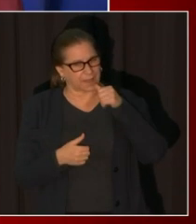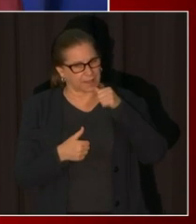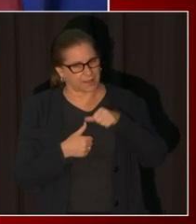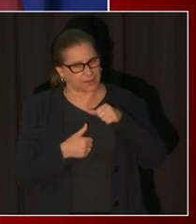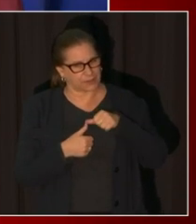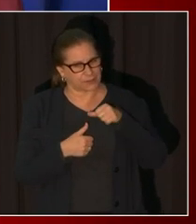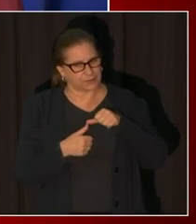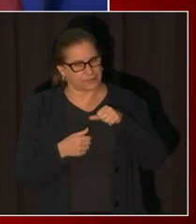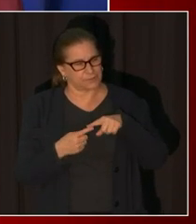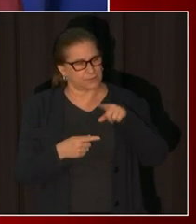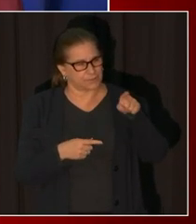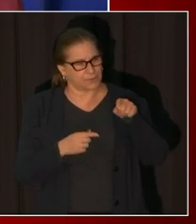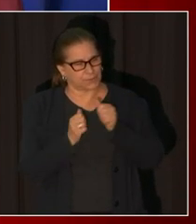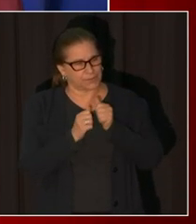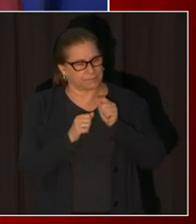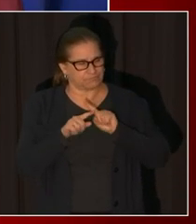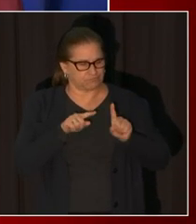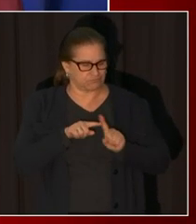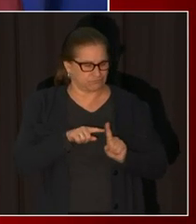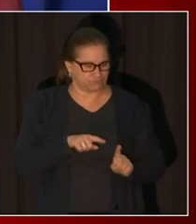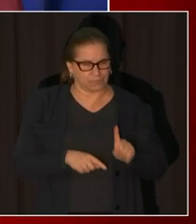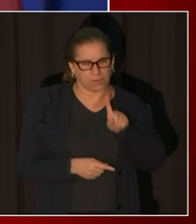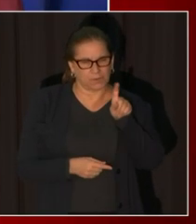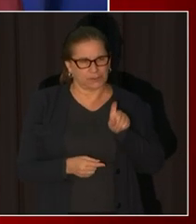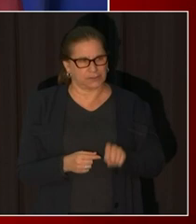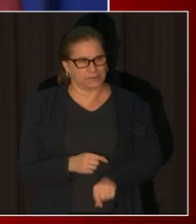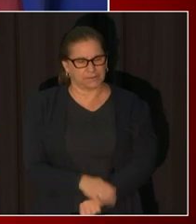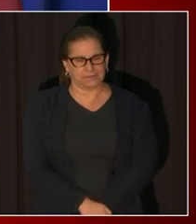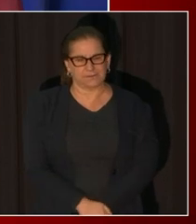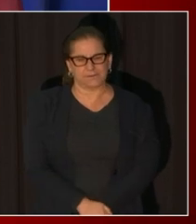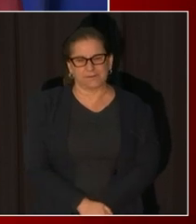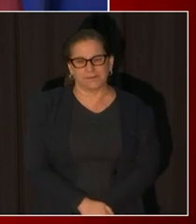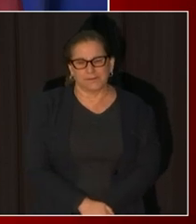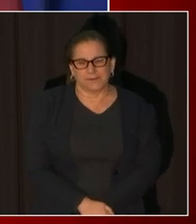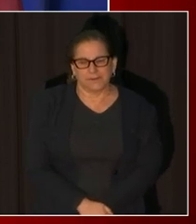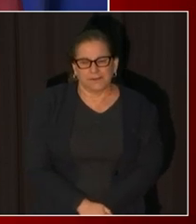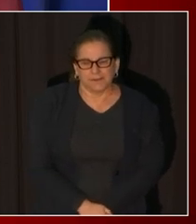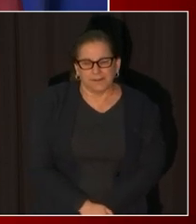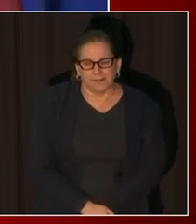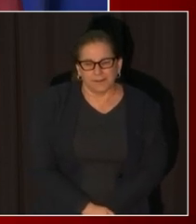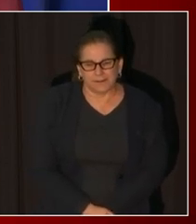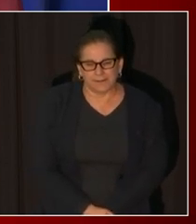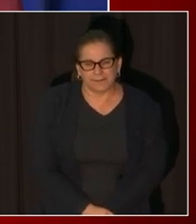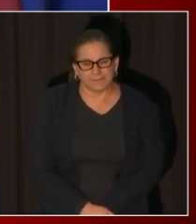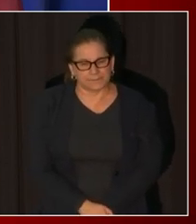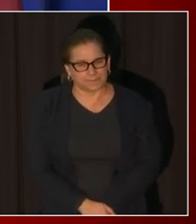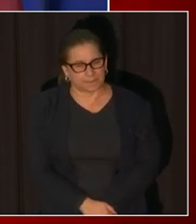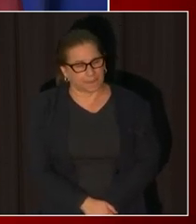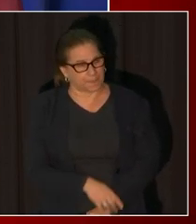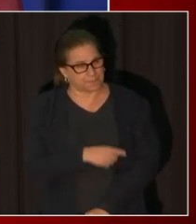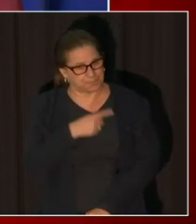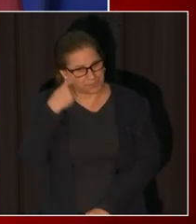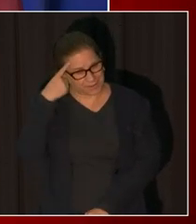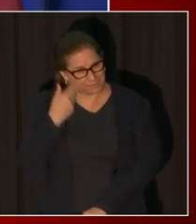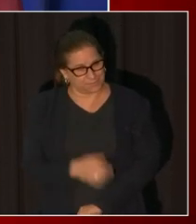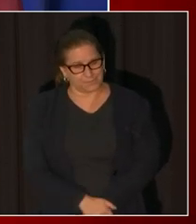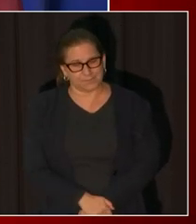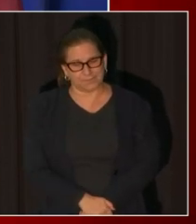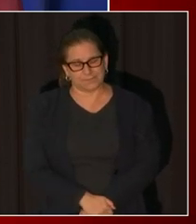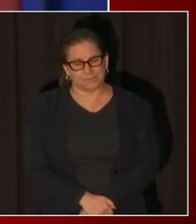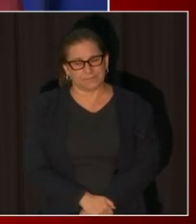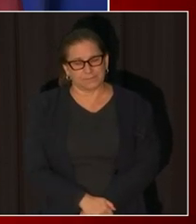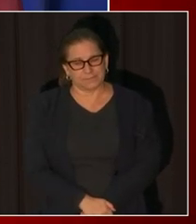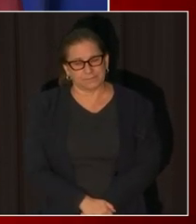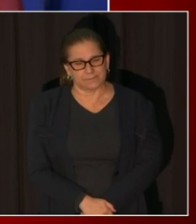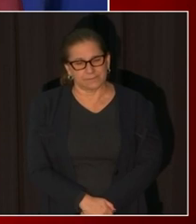when your administration might start assessing roads that can be closed so